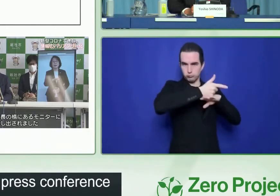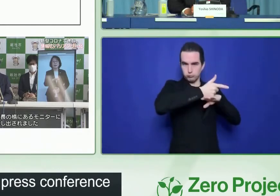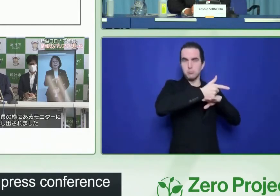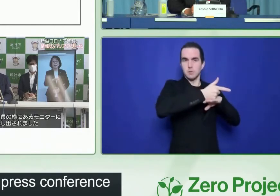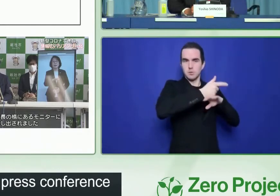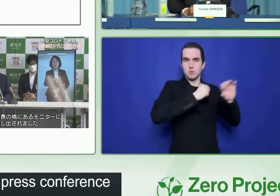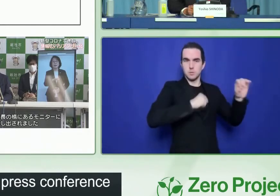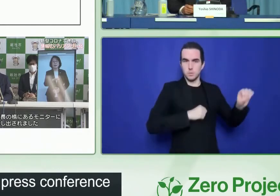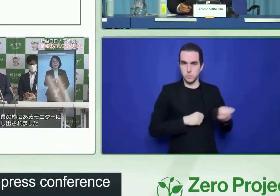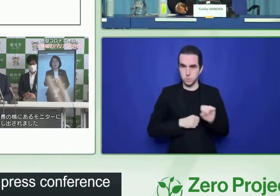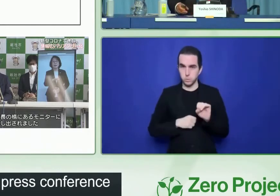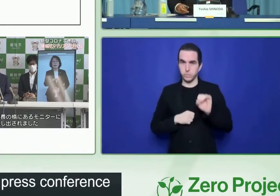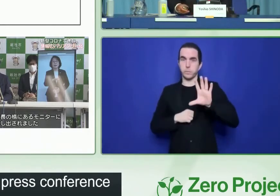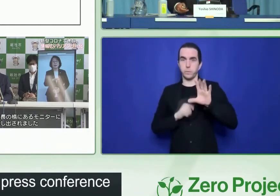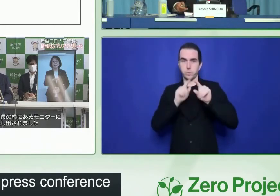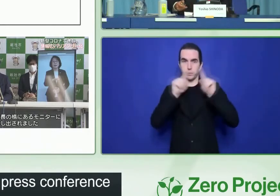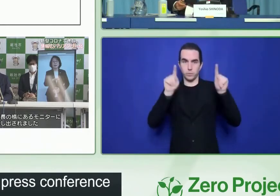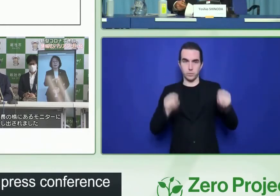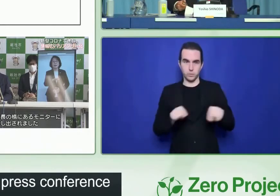the Asia-Pacific region.